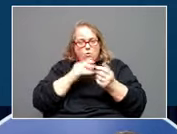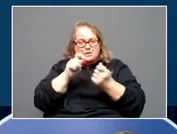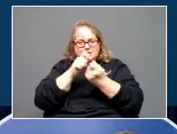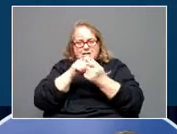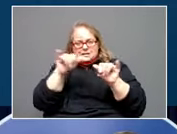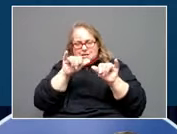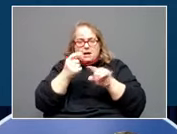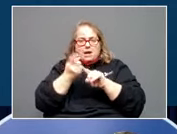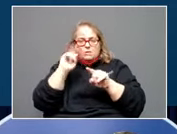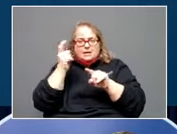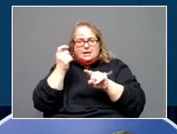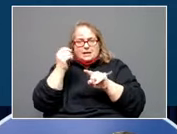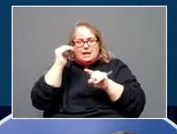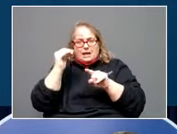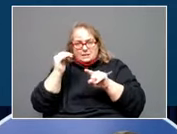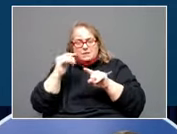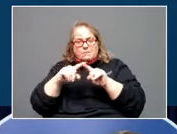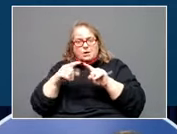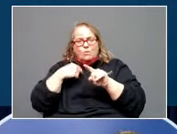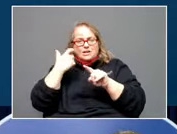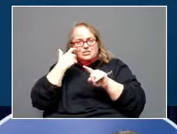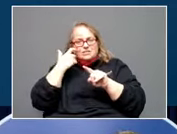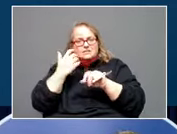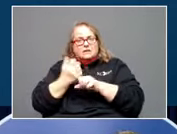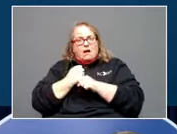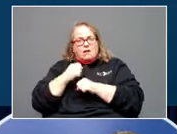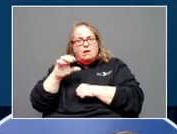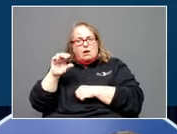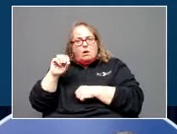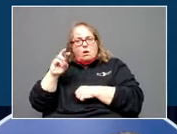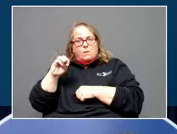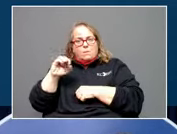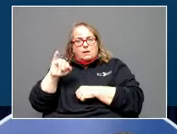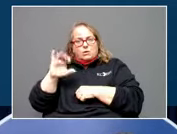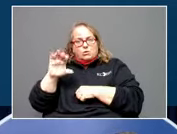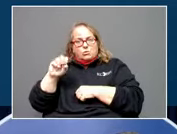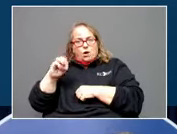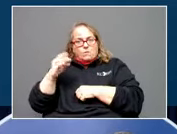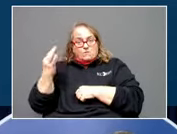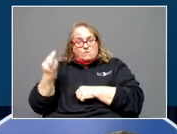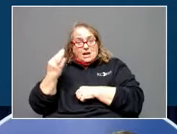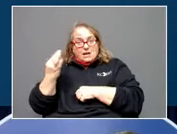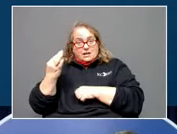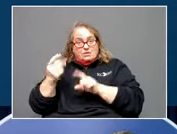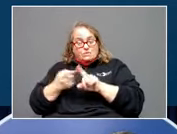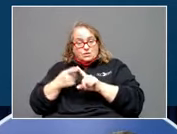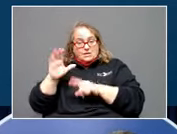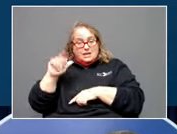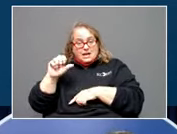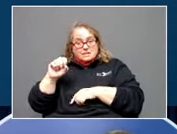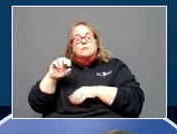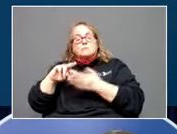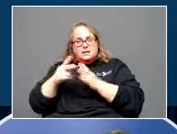little less. But remember, we just got Omicron Friday. Friday, I think, was our first case. Case numbers will go up.